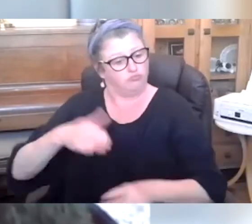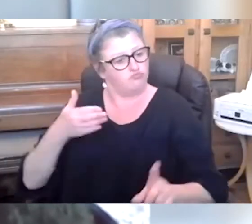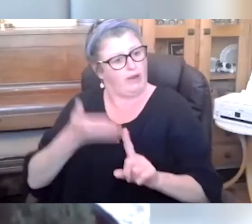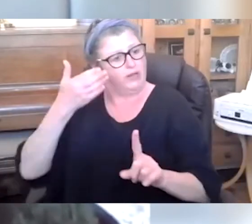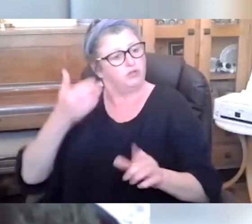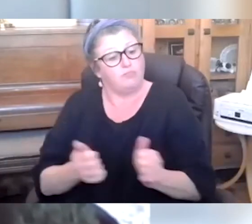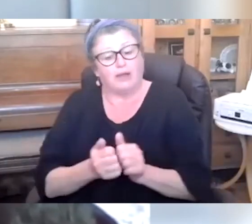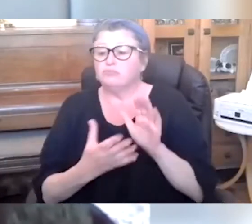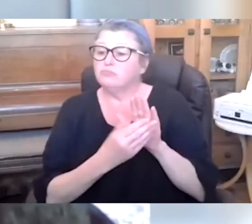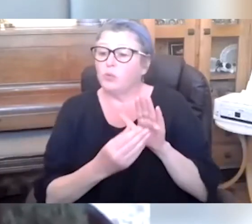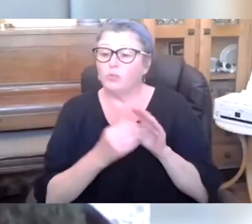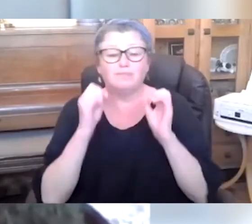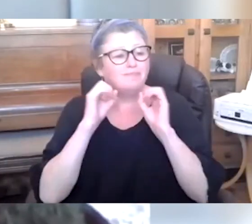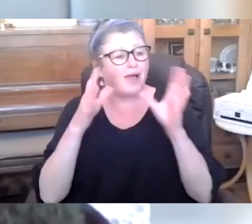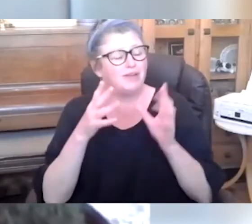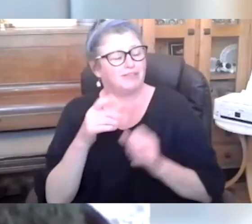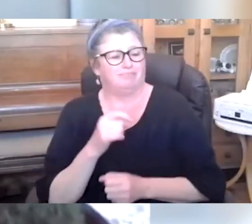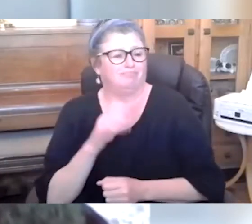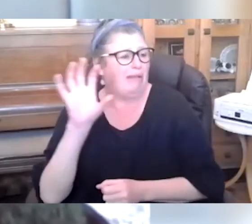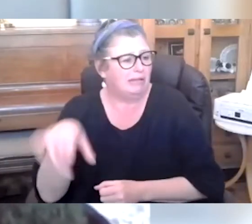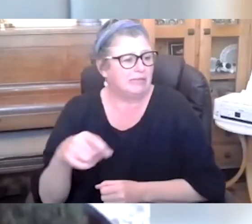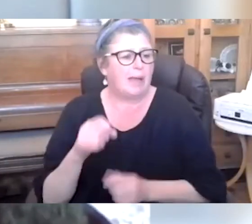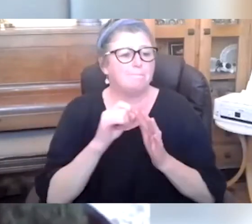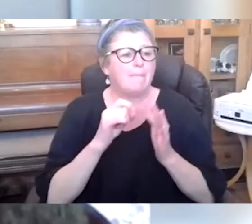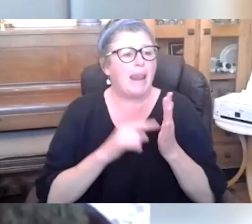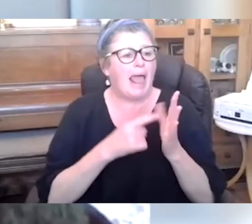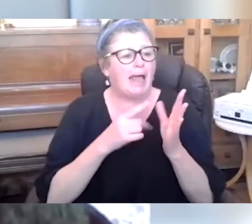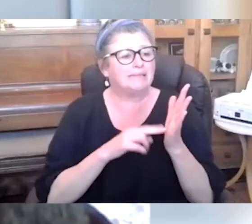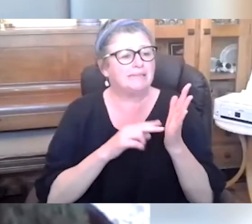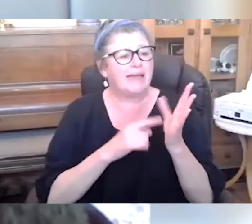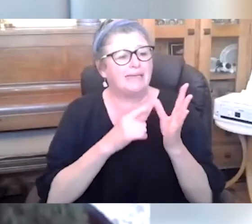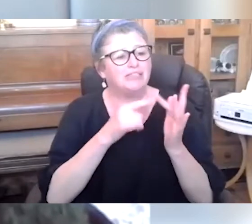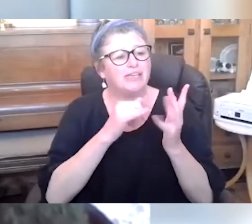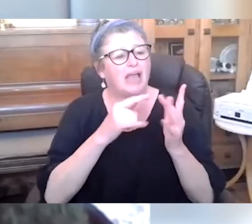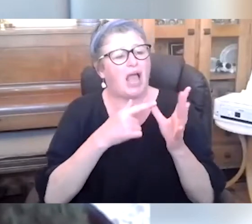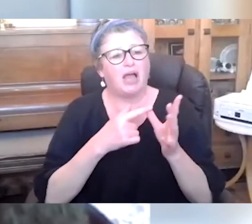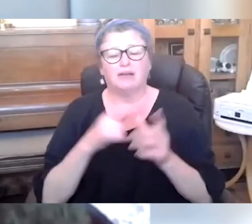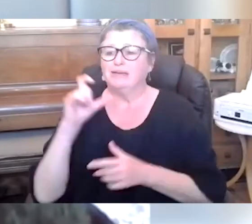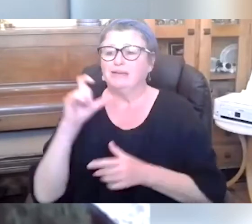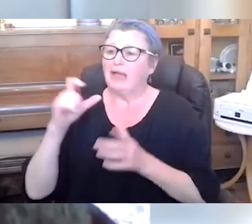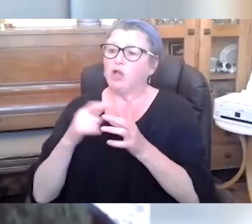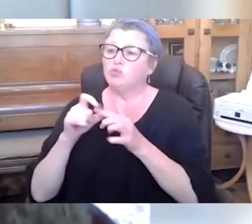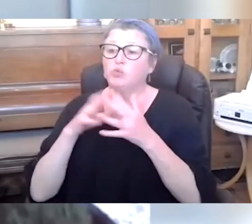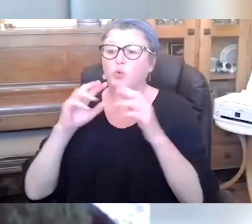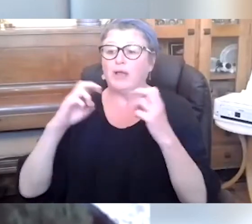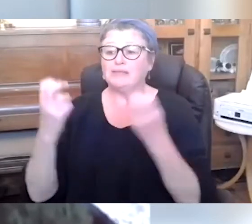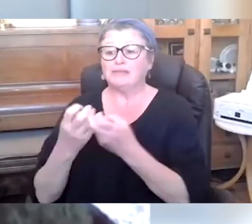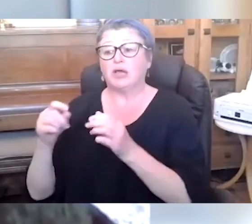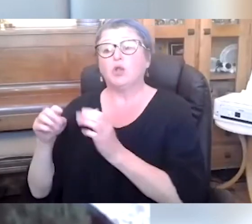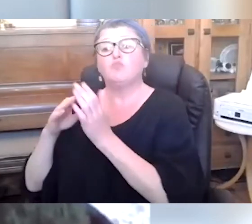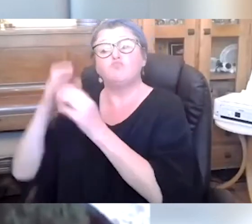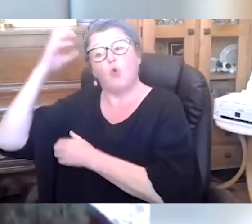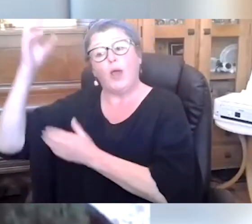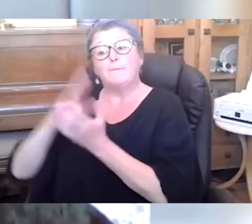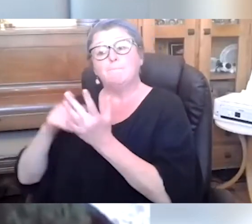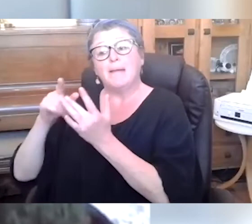such as well-known tourist attractions like Plantasia, Caddo Castles and the Royal Mint and national opportunities